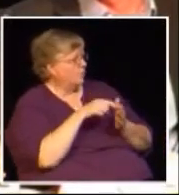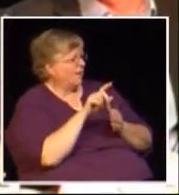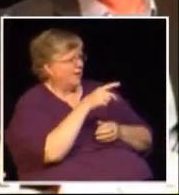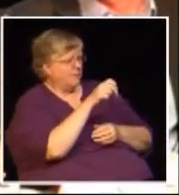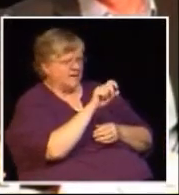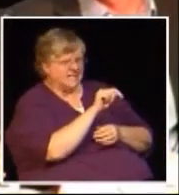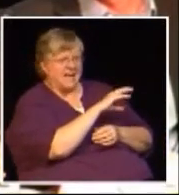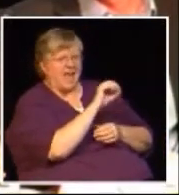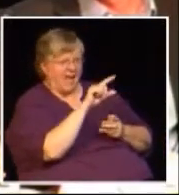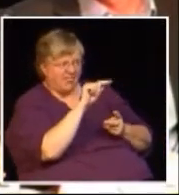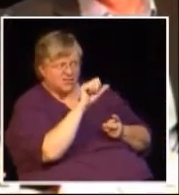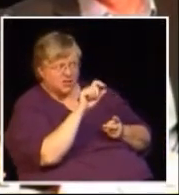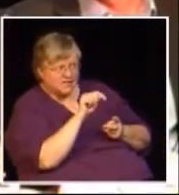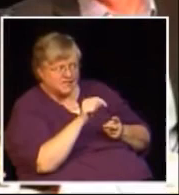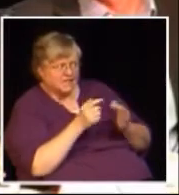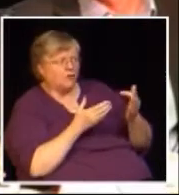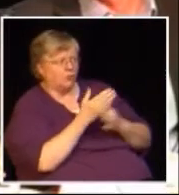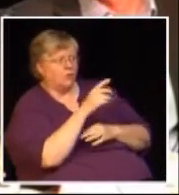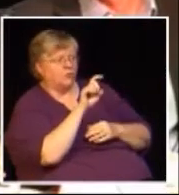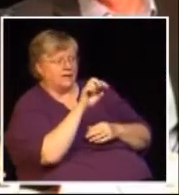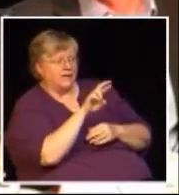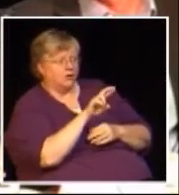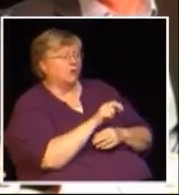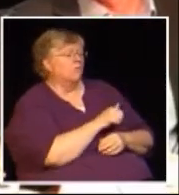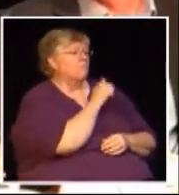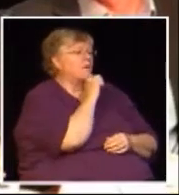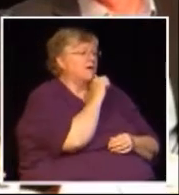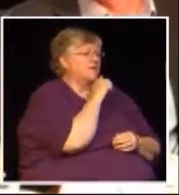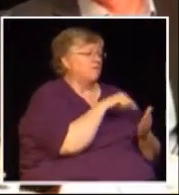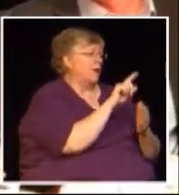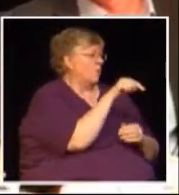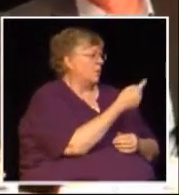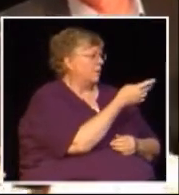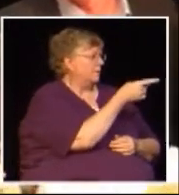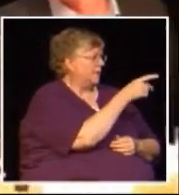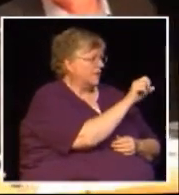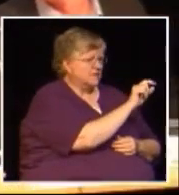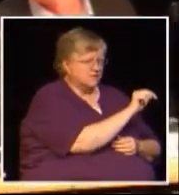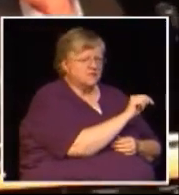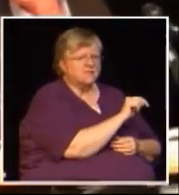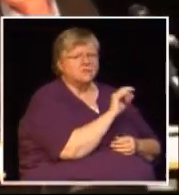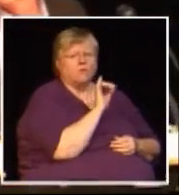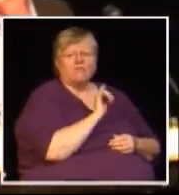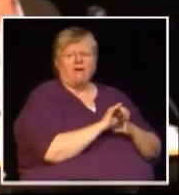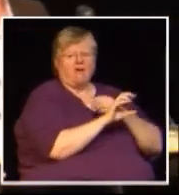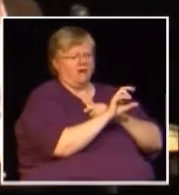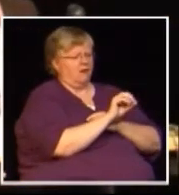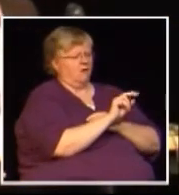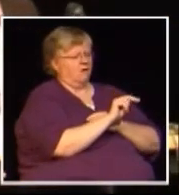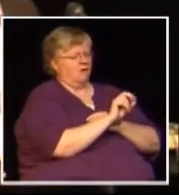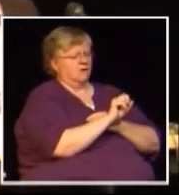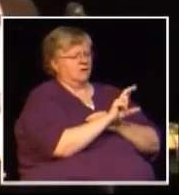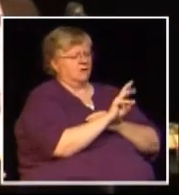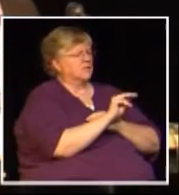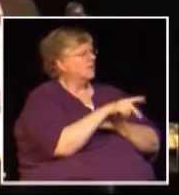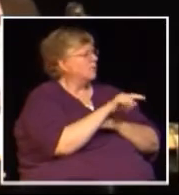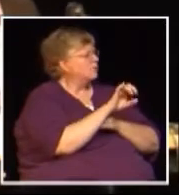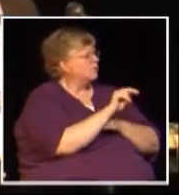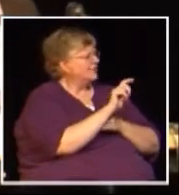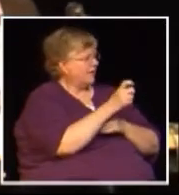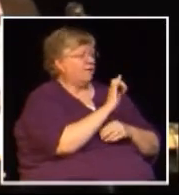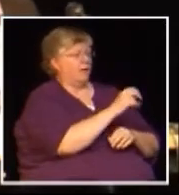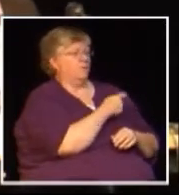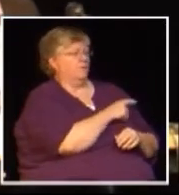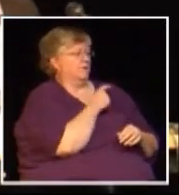you would pay the PST and the GST and so the consumption tax is as Bill said a provincial